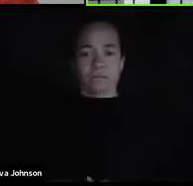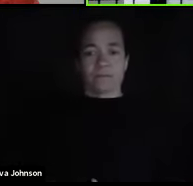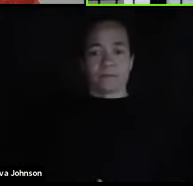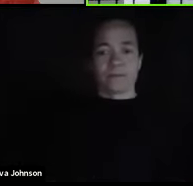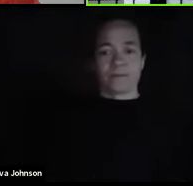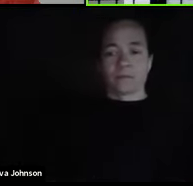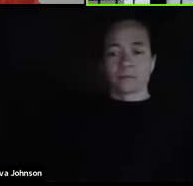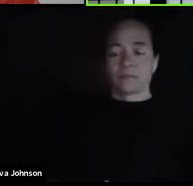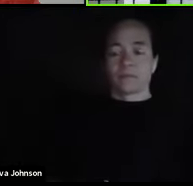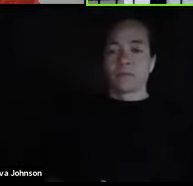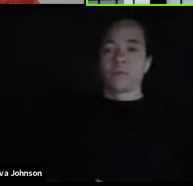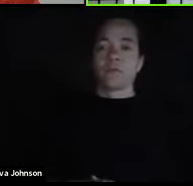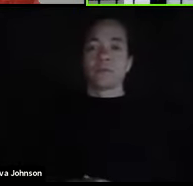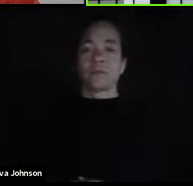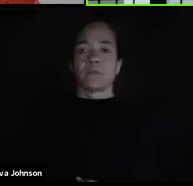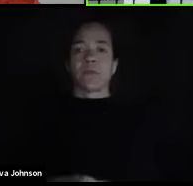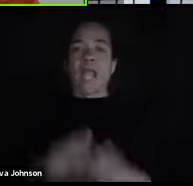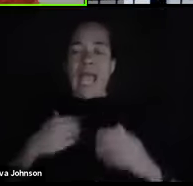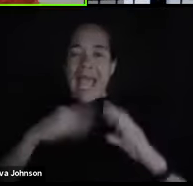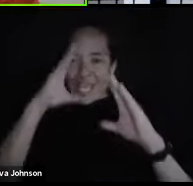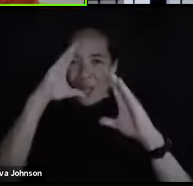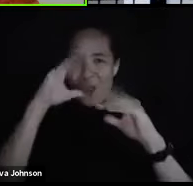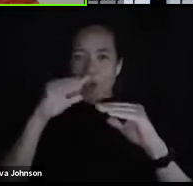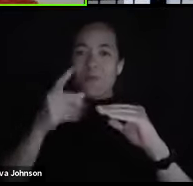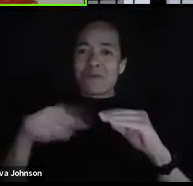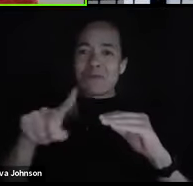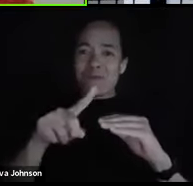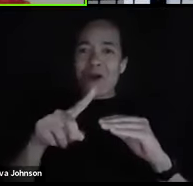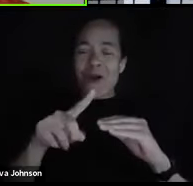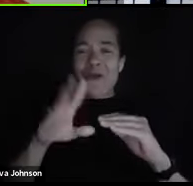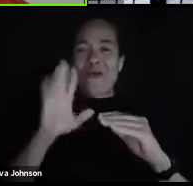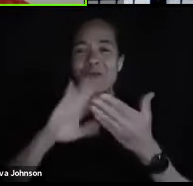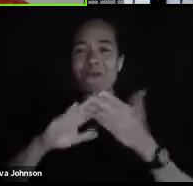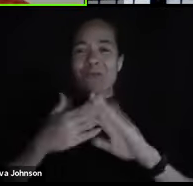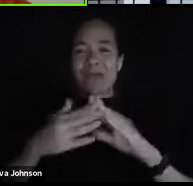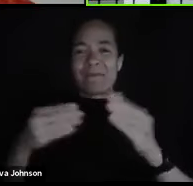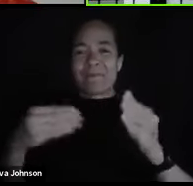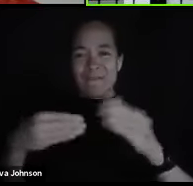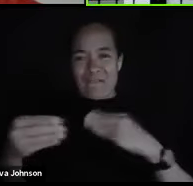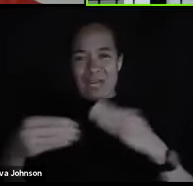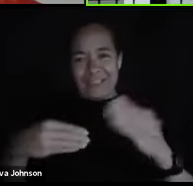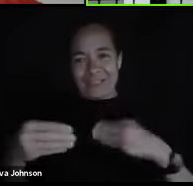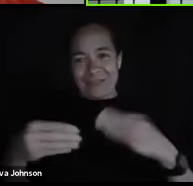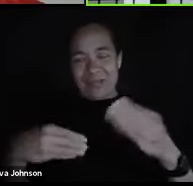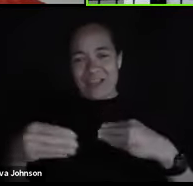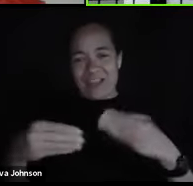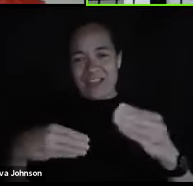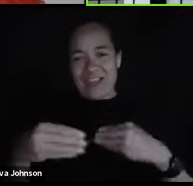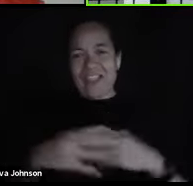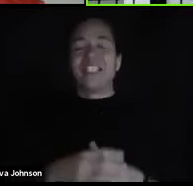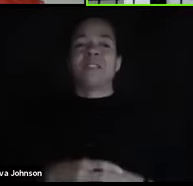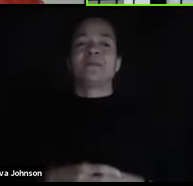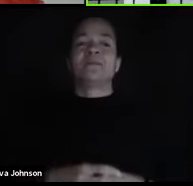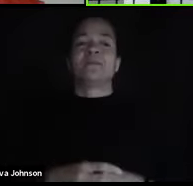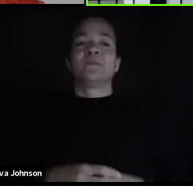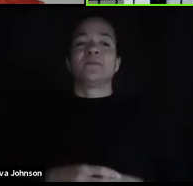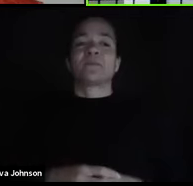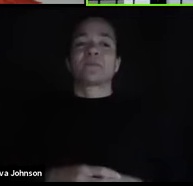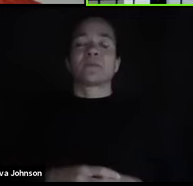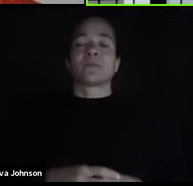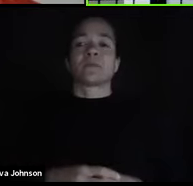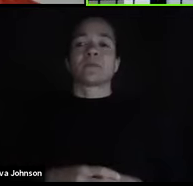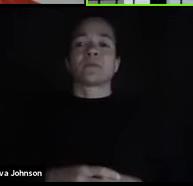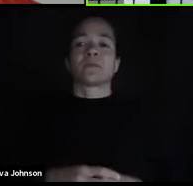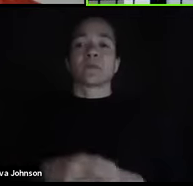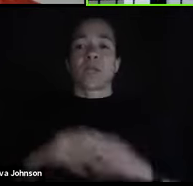will be as Kevin point out flexible flexible in the sense that this is going to be new. I've